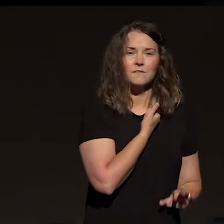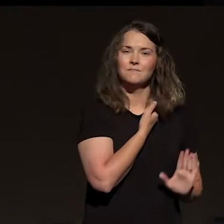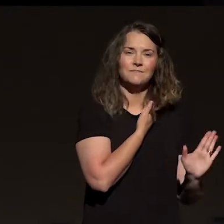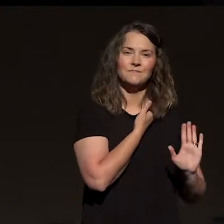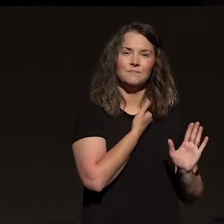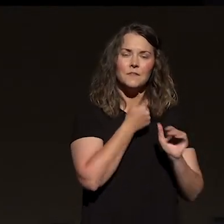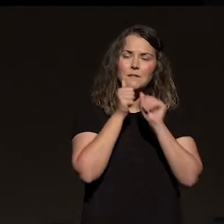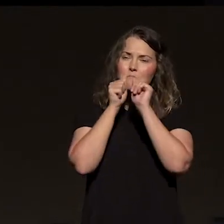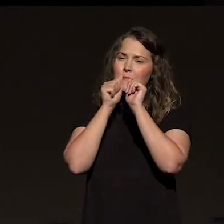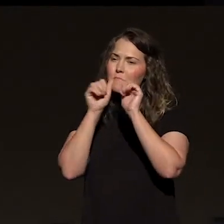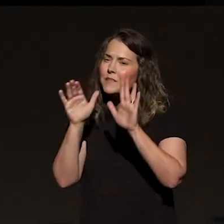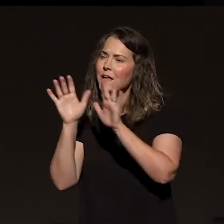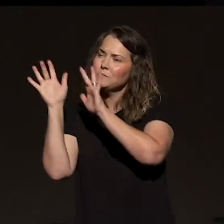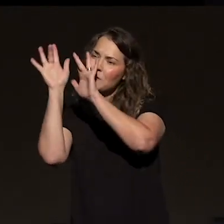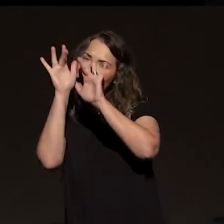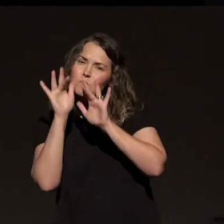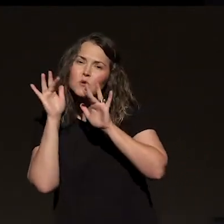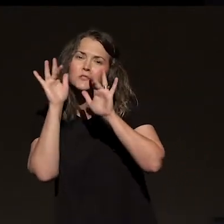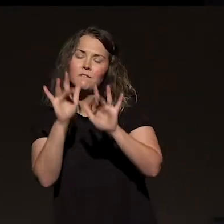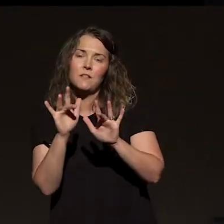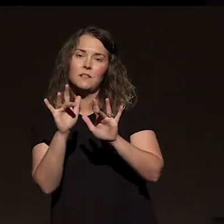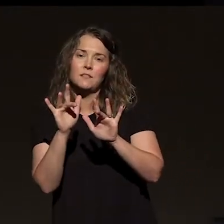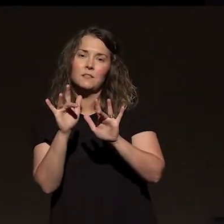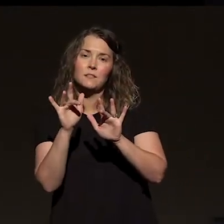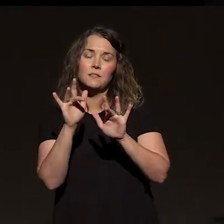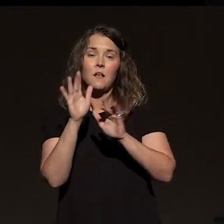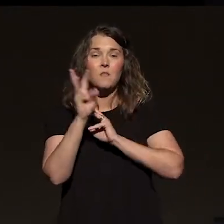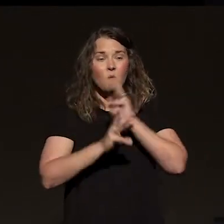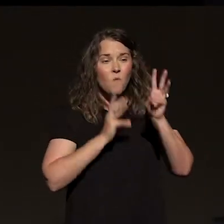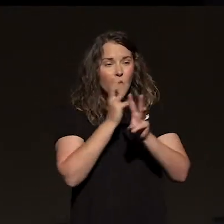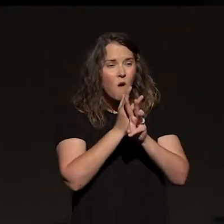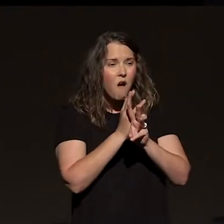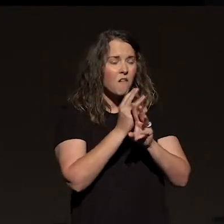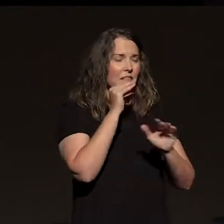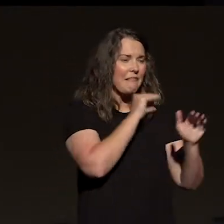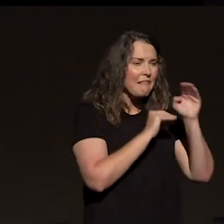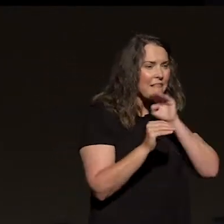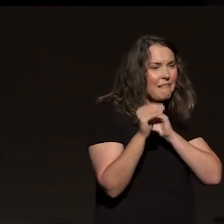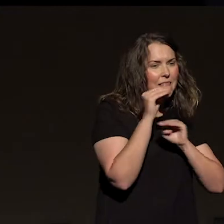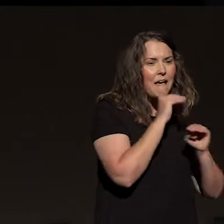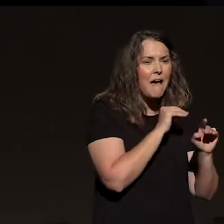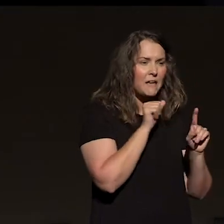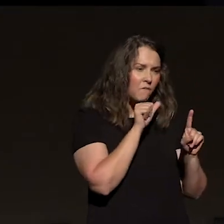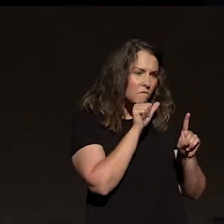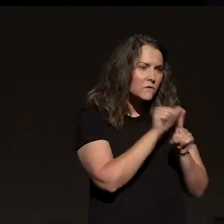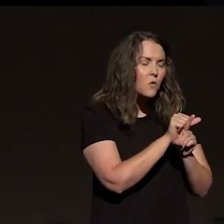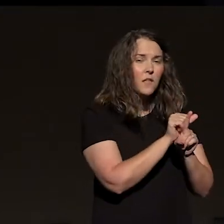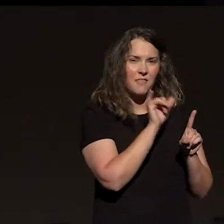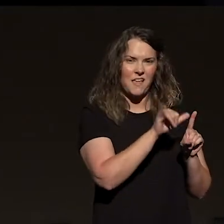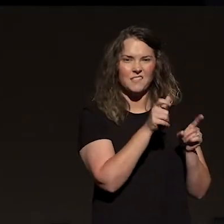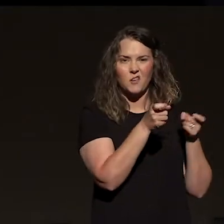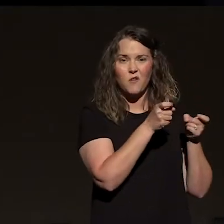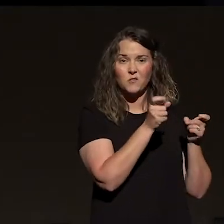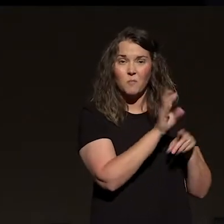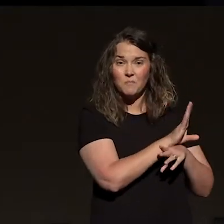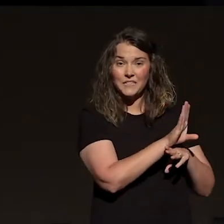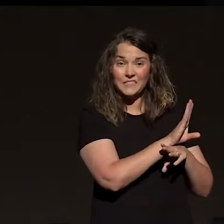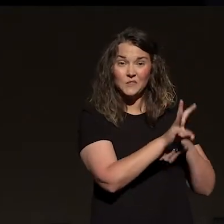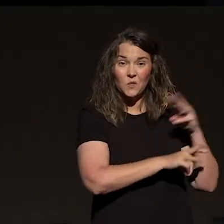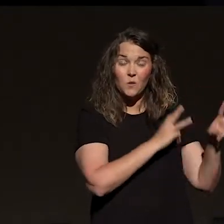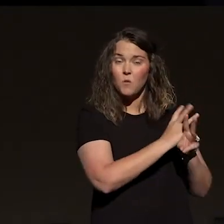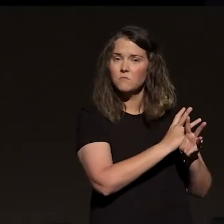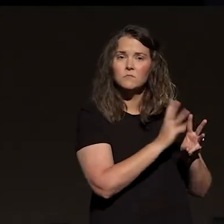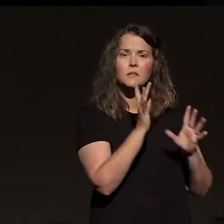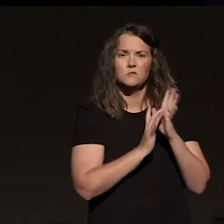be blessed by being merciful. In the world where lying and deception are just accepted practice, amen, that's just the way you do business in the world today.